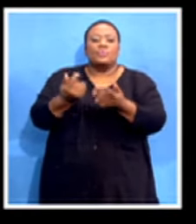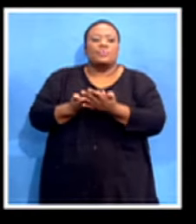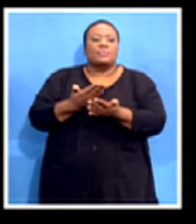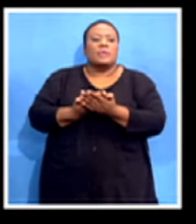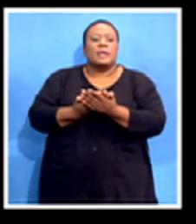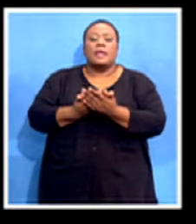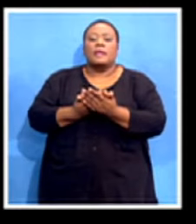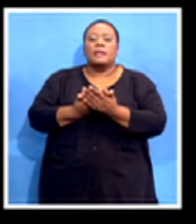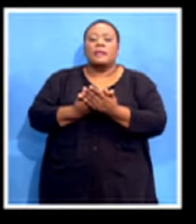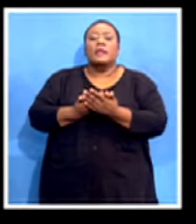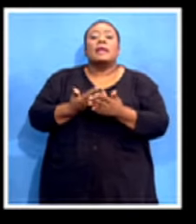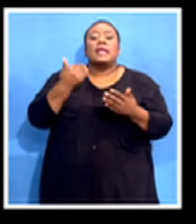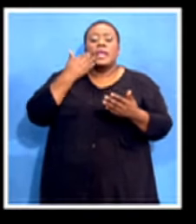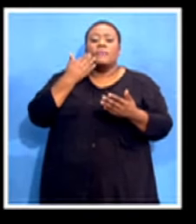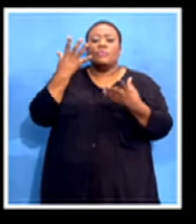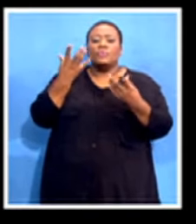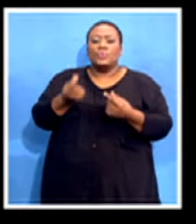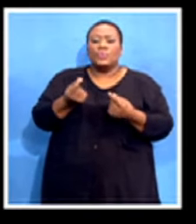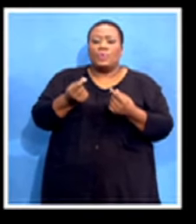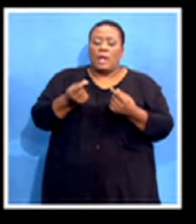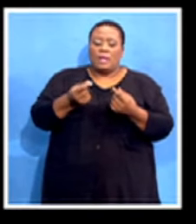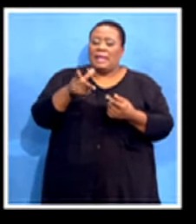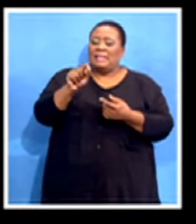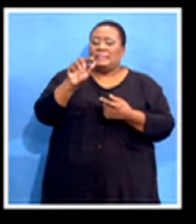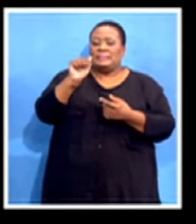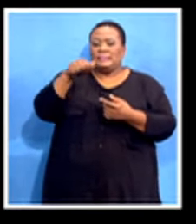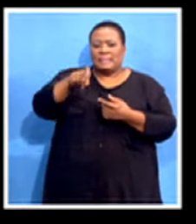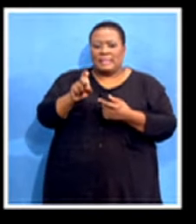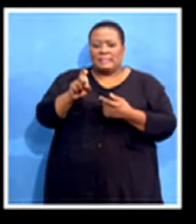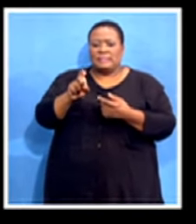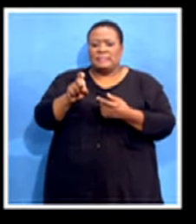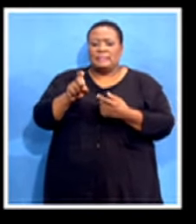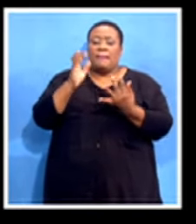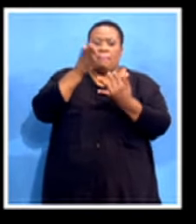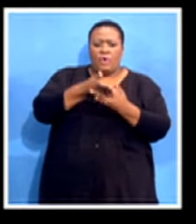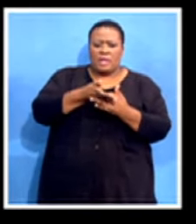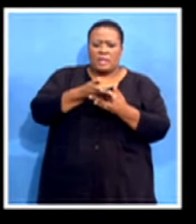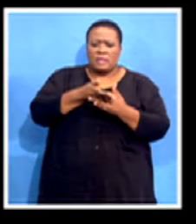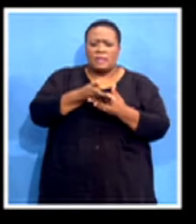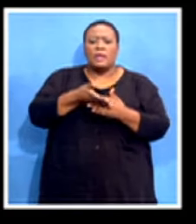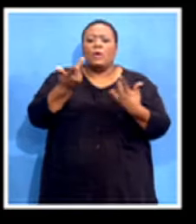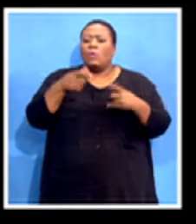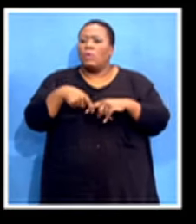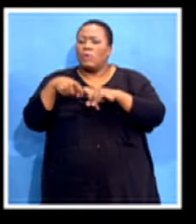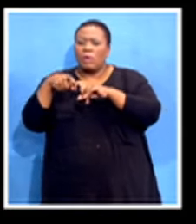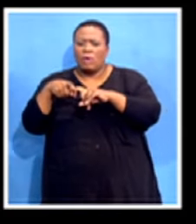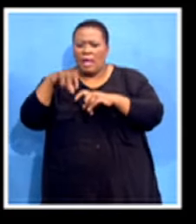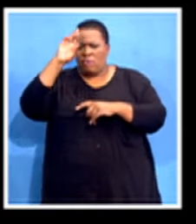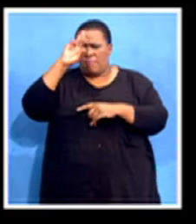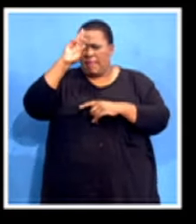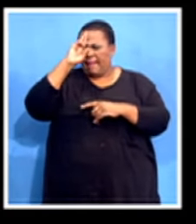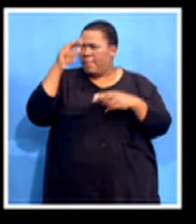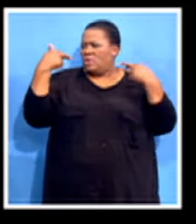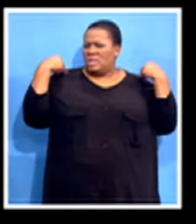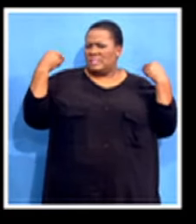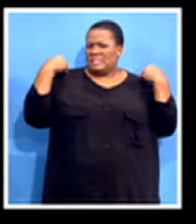break, it is practical. You just have to know that they are going to give people who are working and they've worked. Remember, nurses have never ever